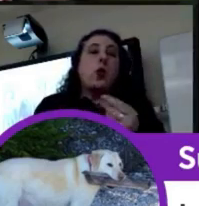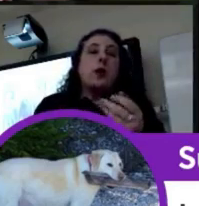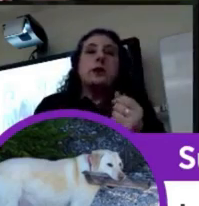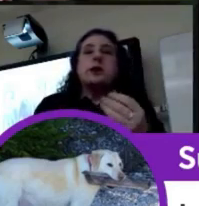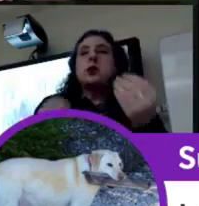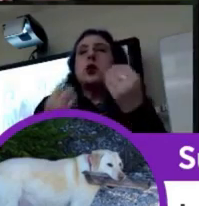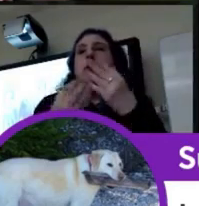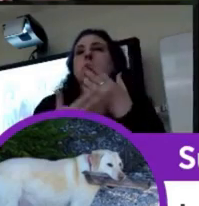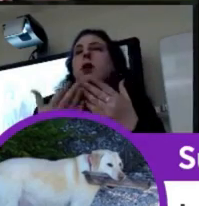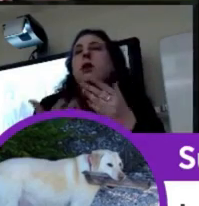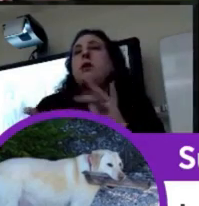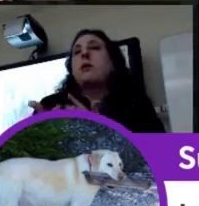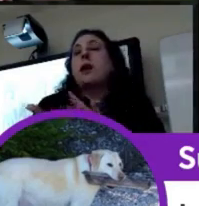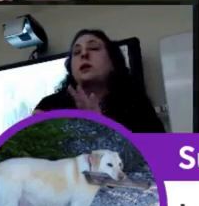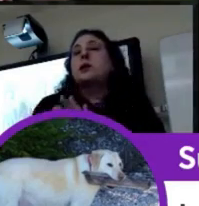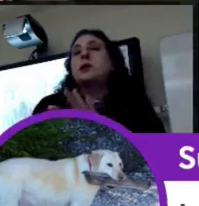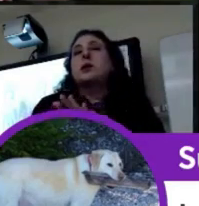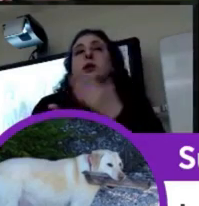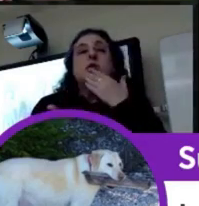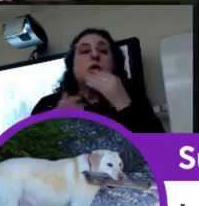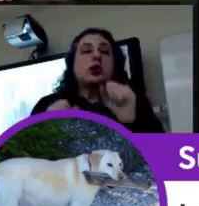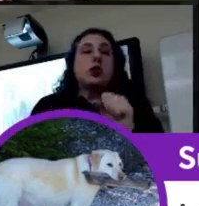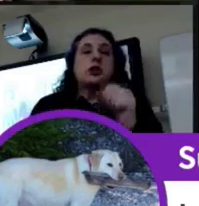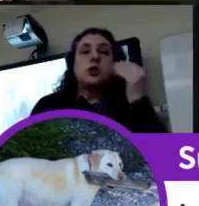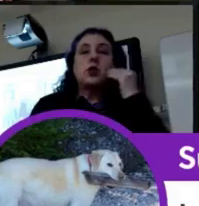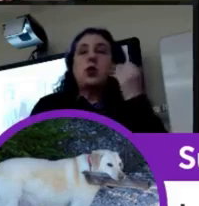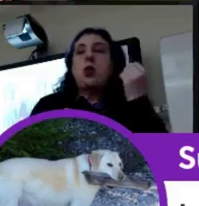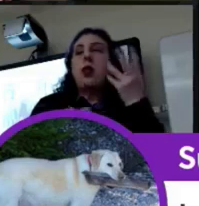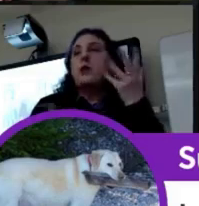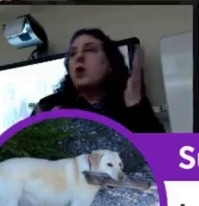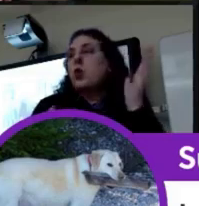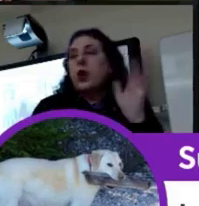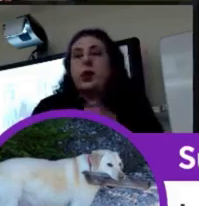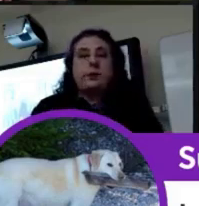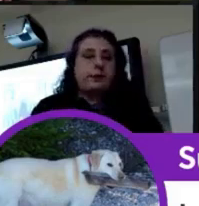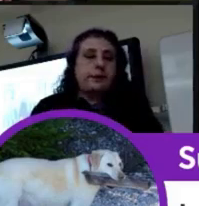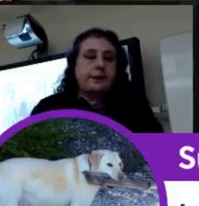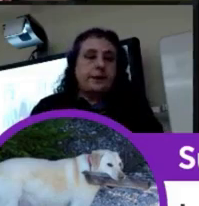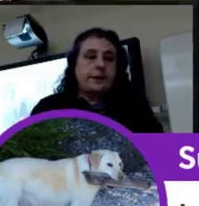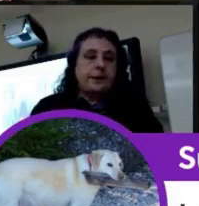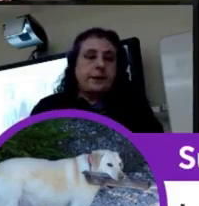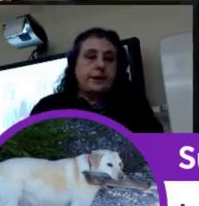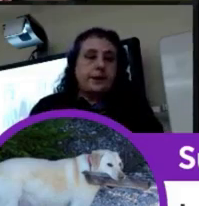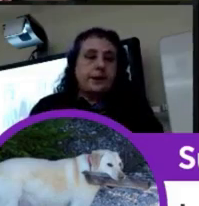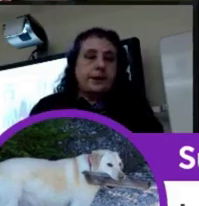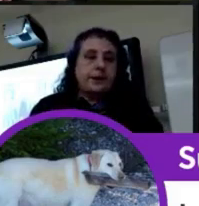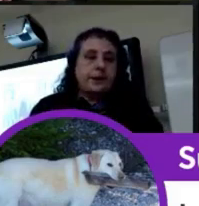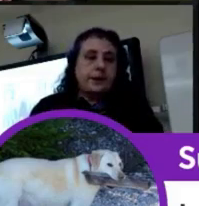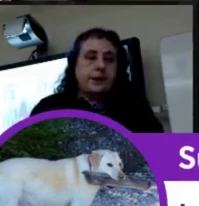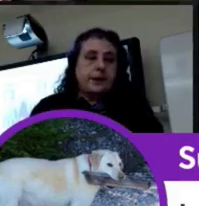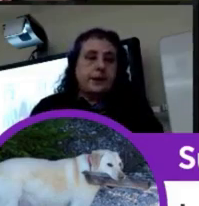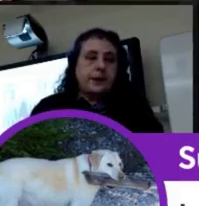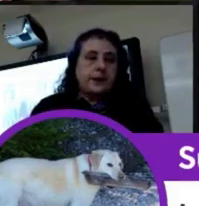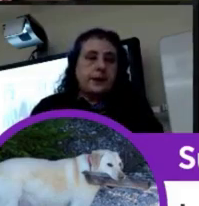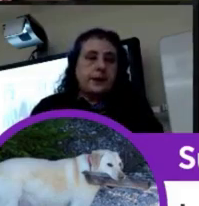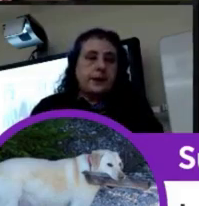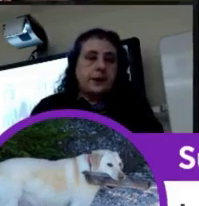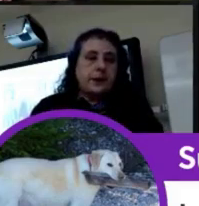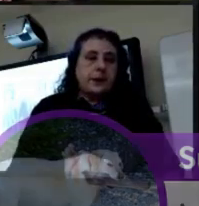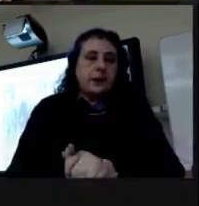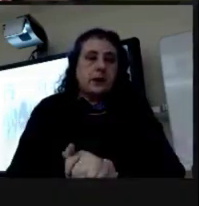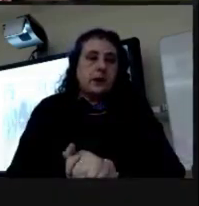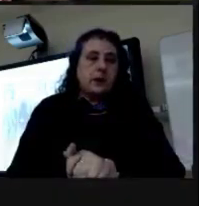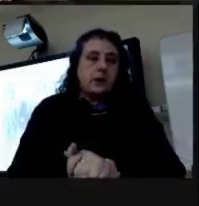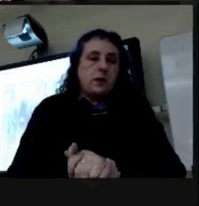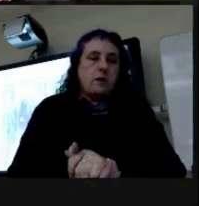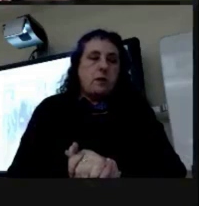as part of medical school so there's a good chance he knew a lot of it already thank you so